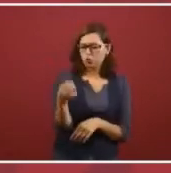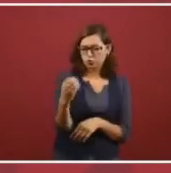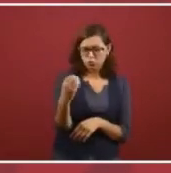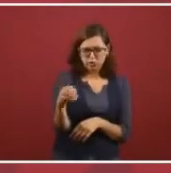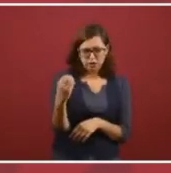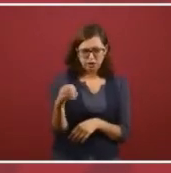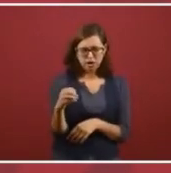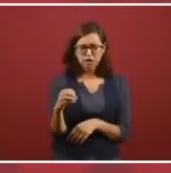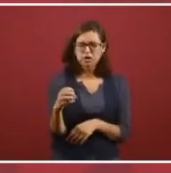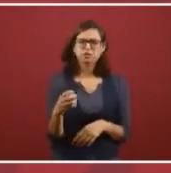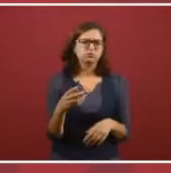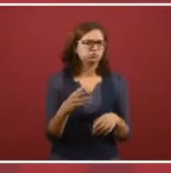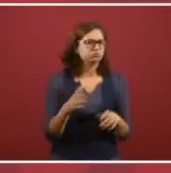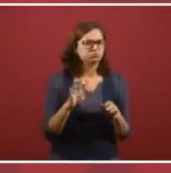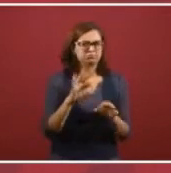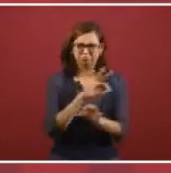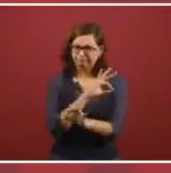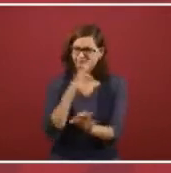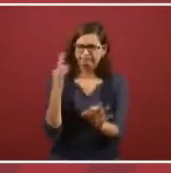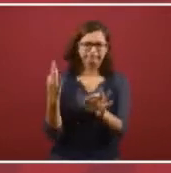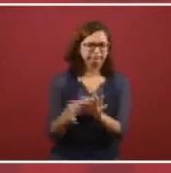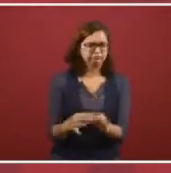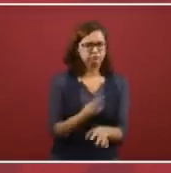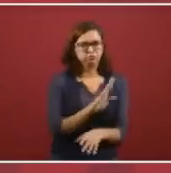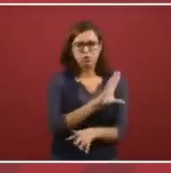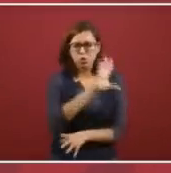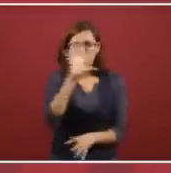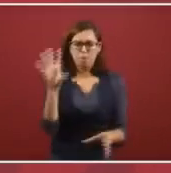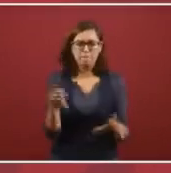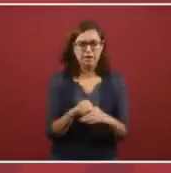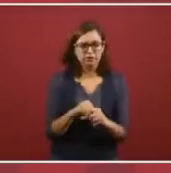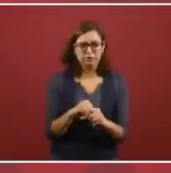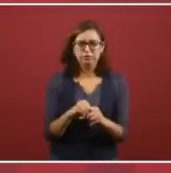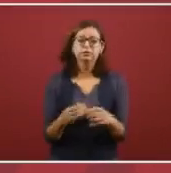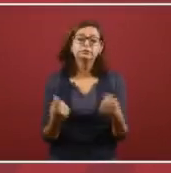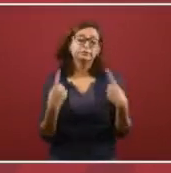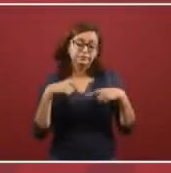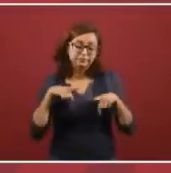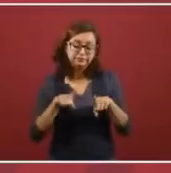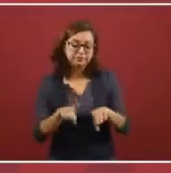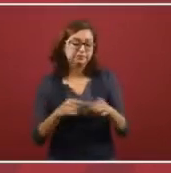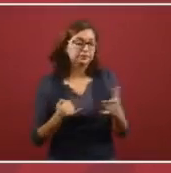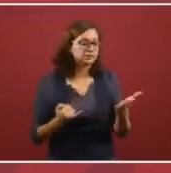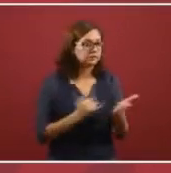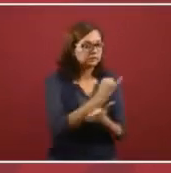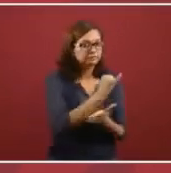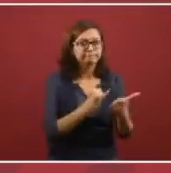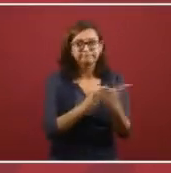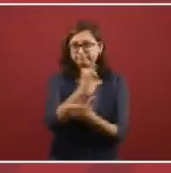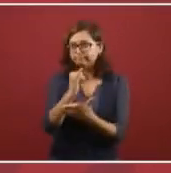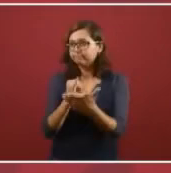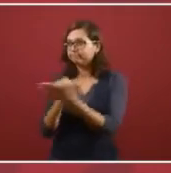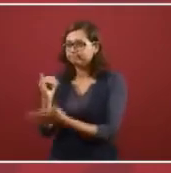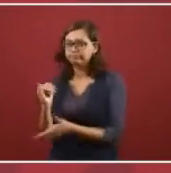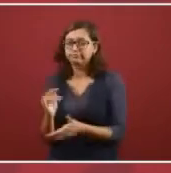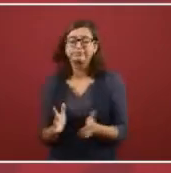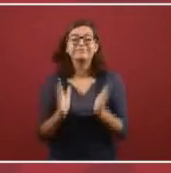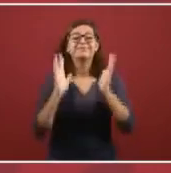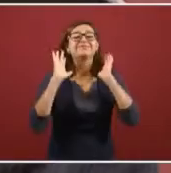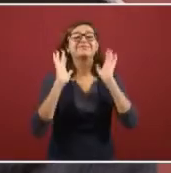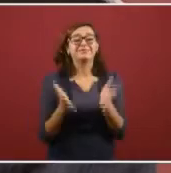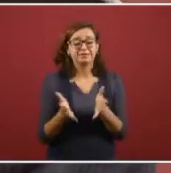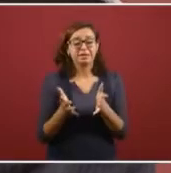And at the same time, we are making decisions that's been